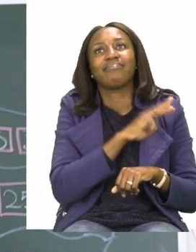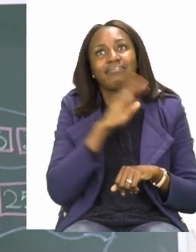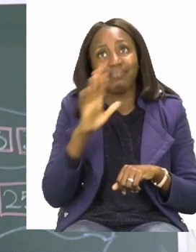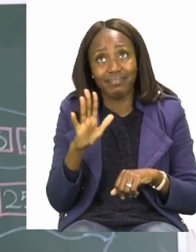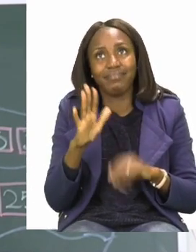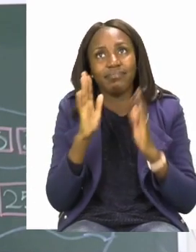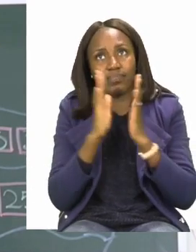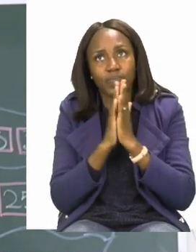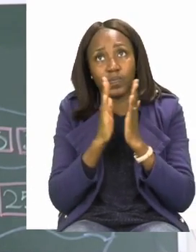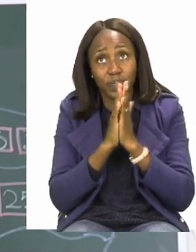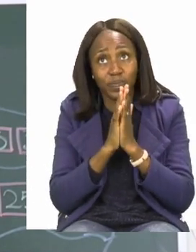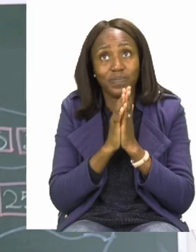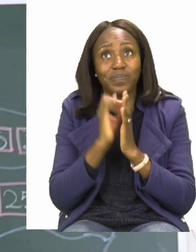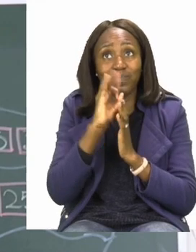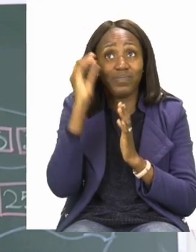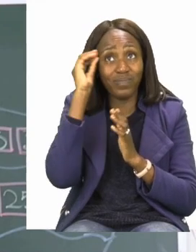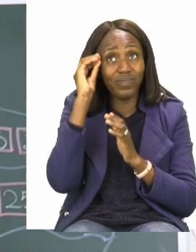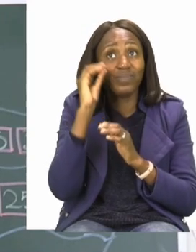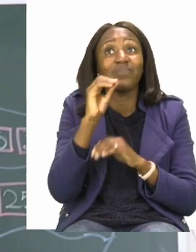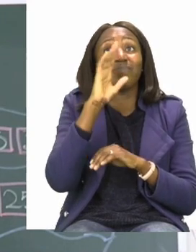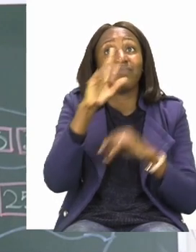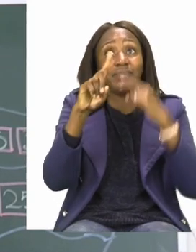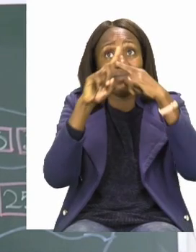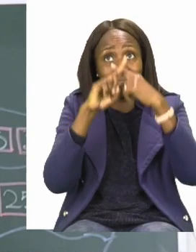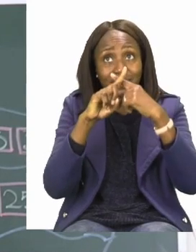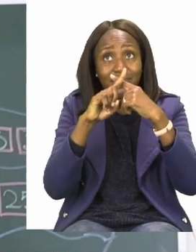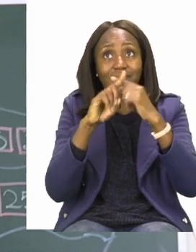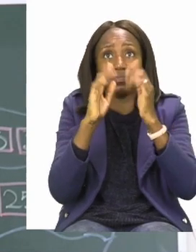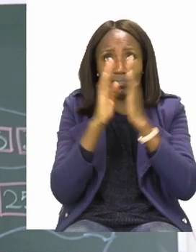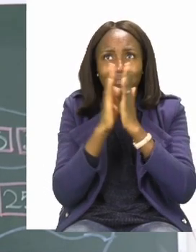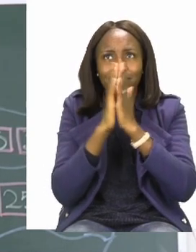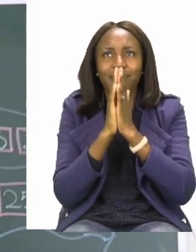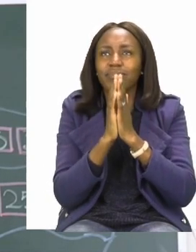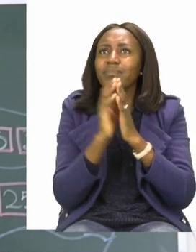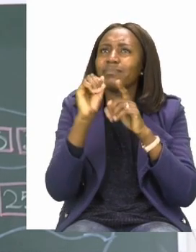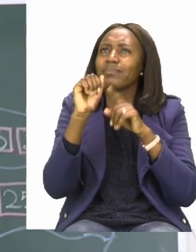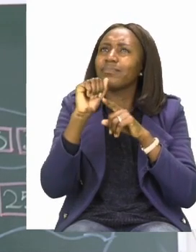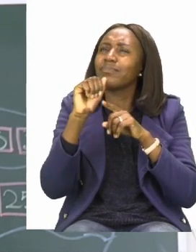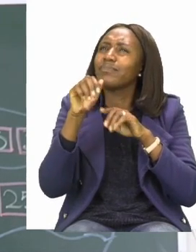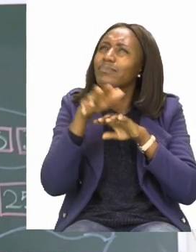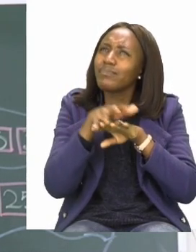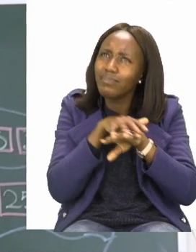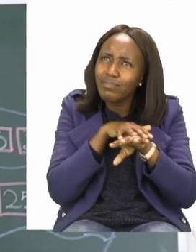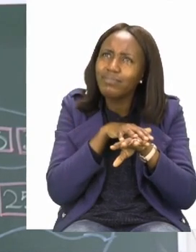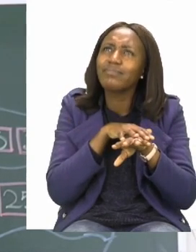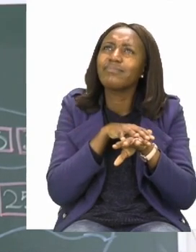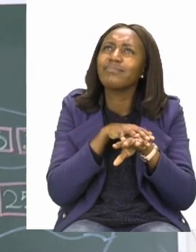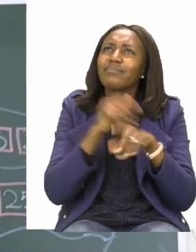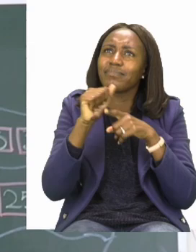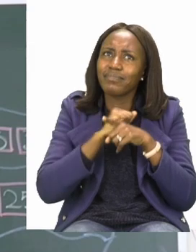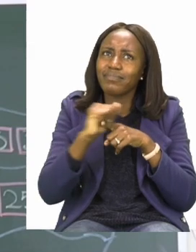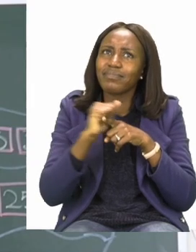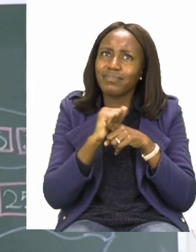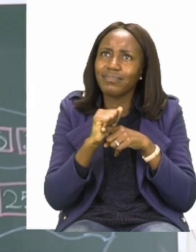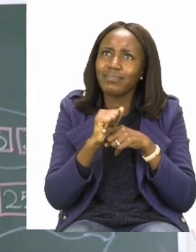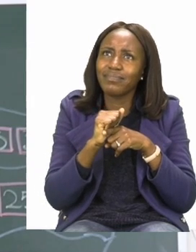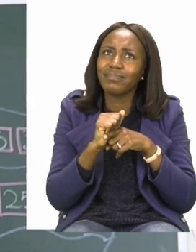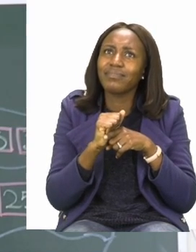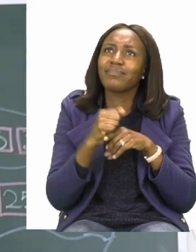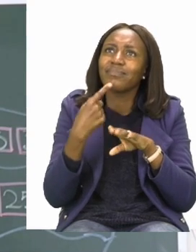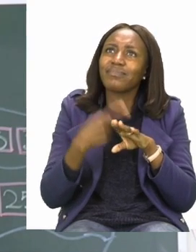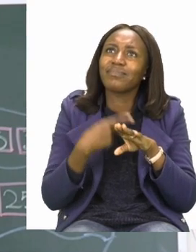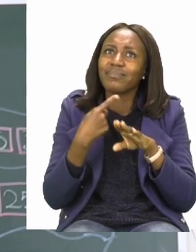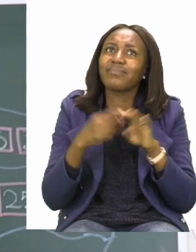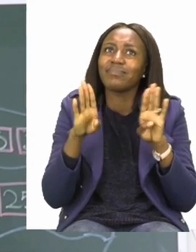about your five times table. If you are not, that's okay. You can always use your fingers. Just make your thumb the fifth one